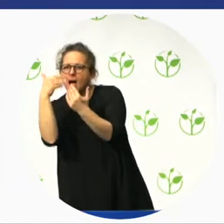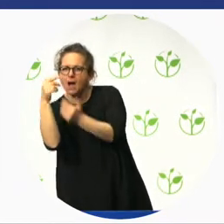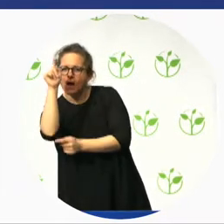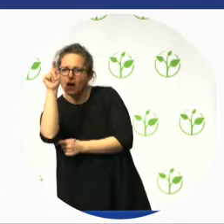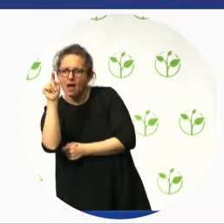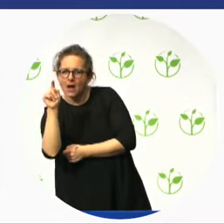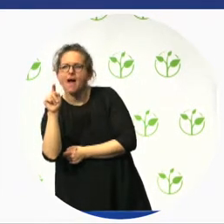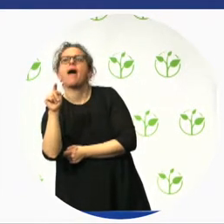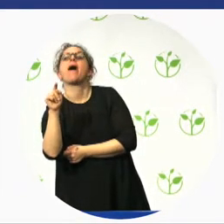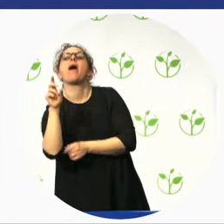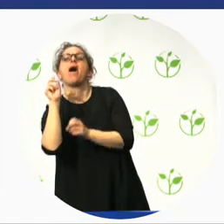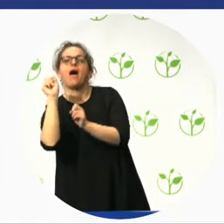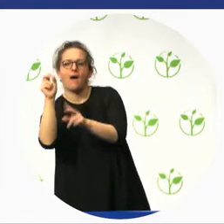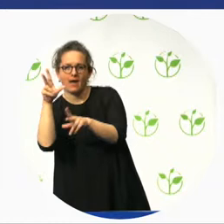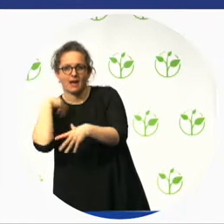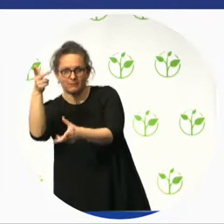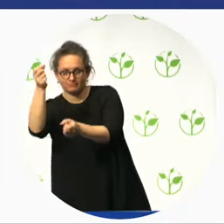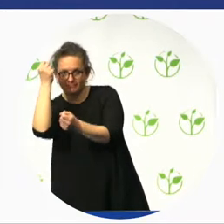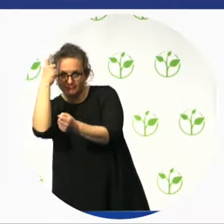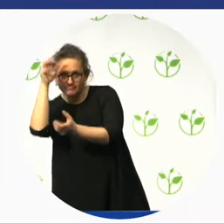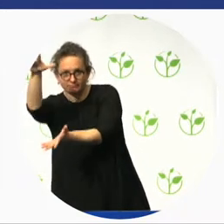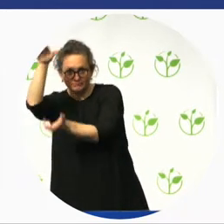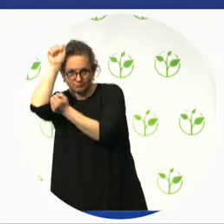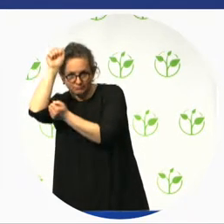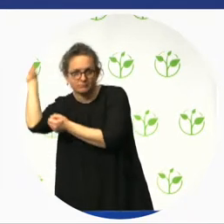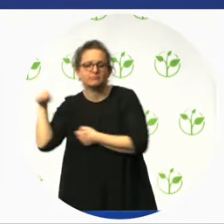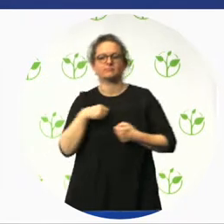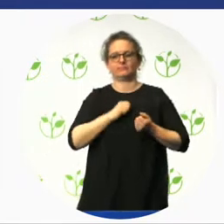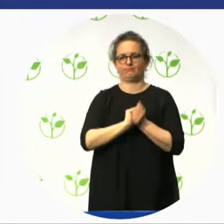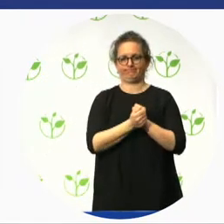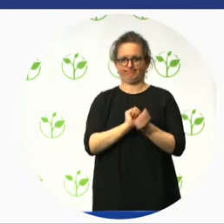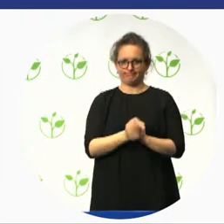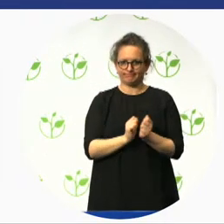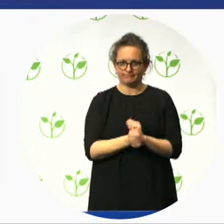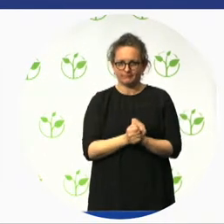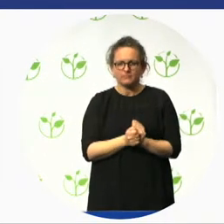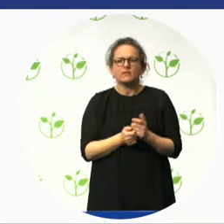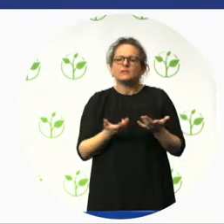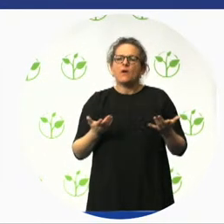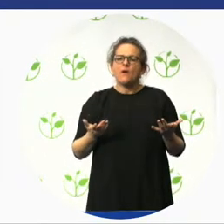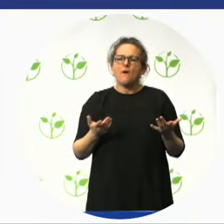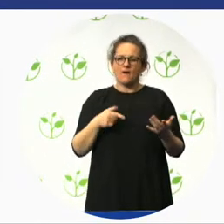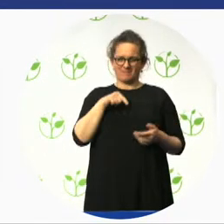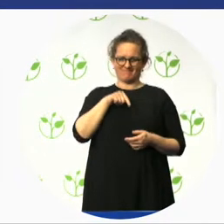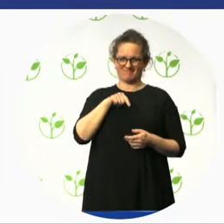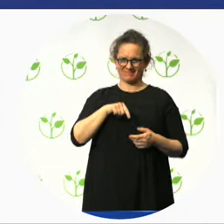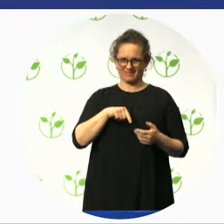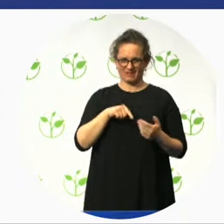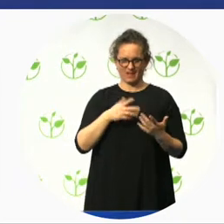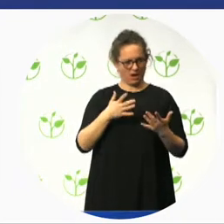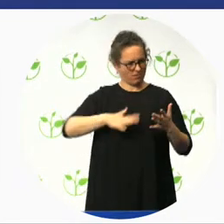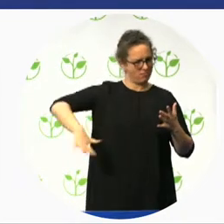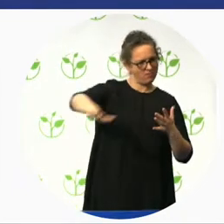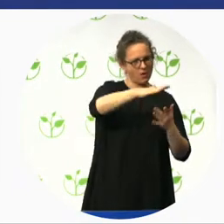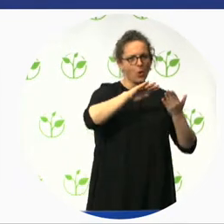take. There's particular emphasis on the professional community, the design construction community, as another tool in their toolbox.